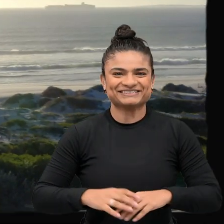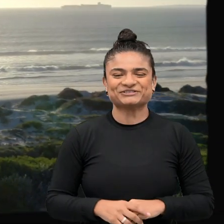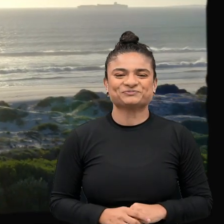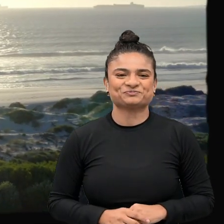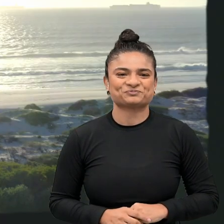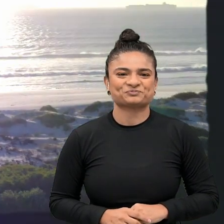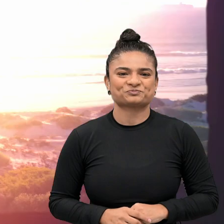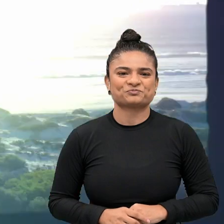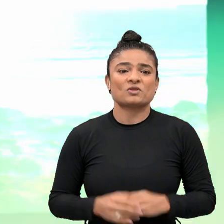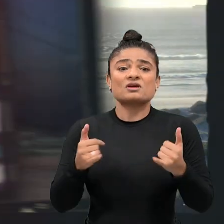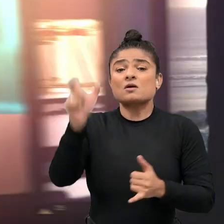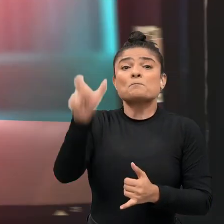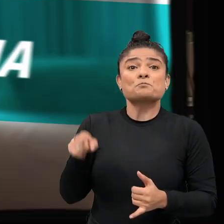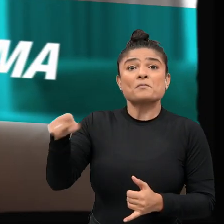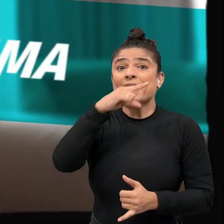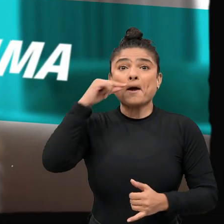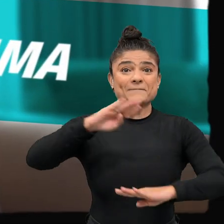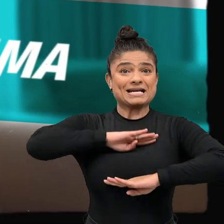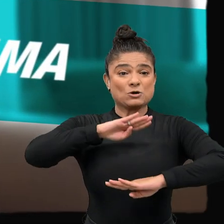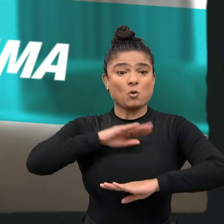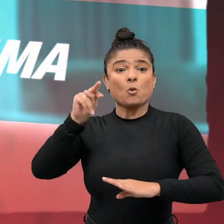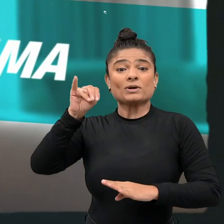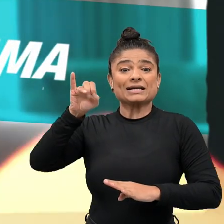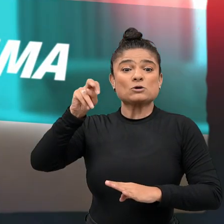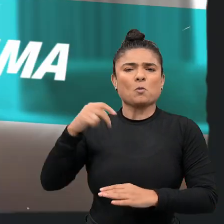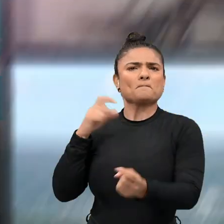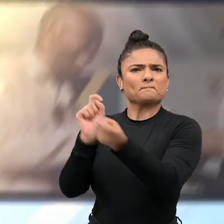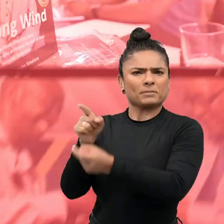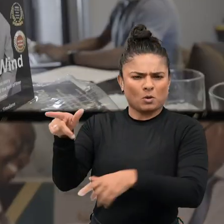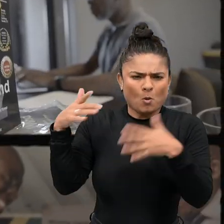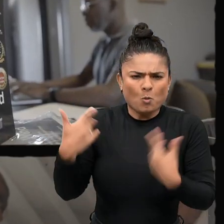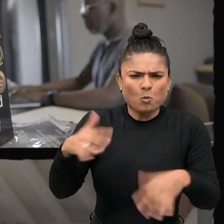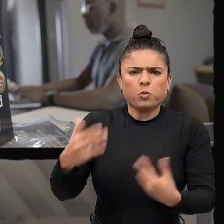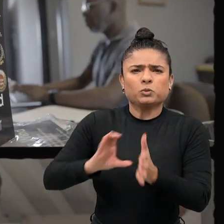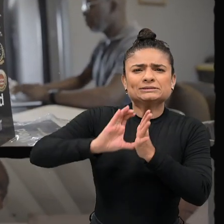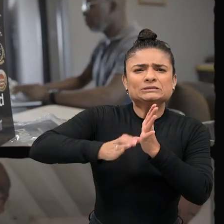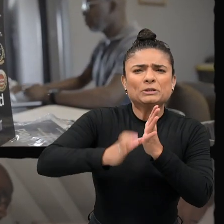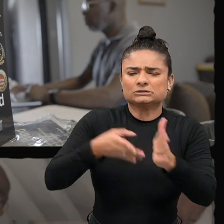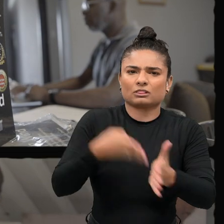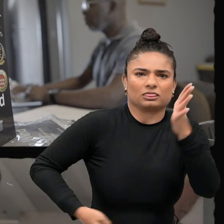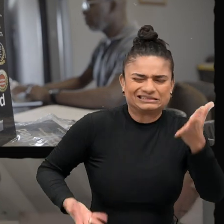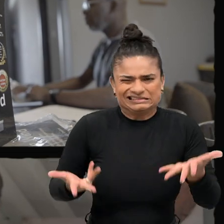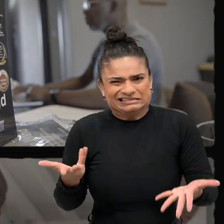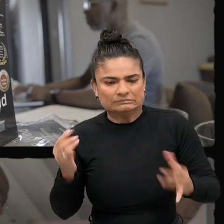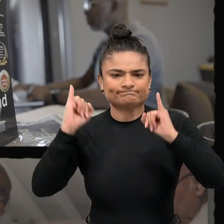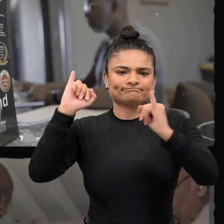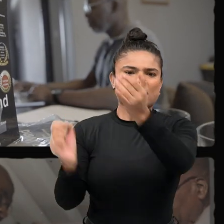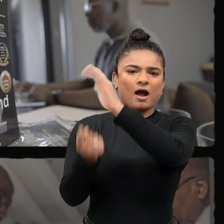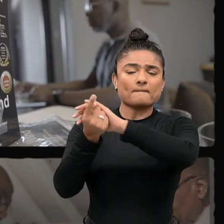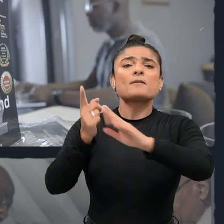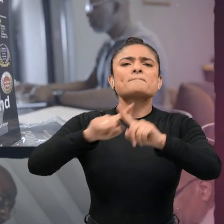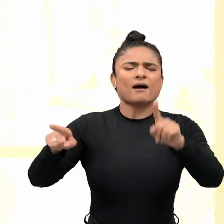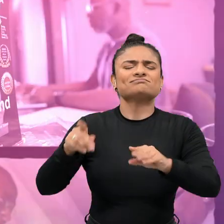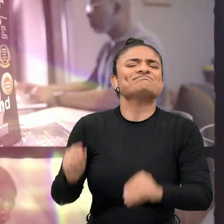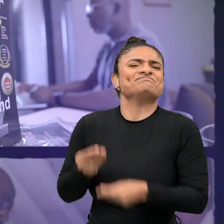Coming up in today's show we meet Nenyum Mbazima who believes that as long as we regard our disabilities as tragedies